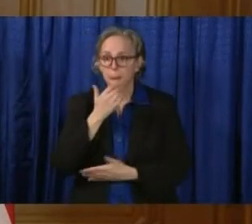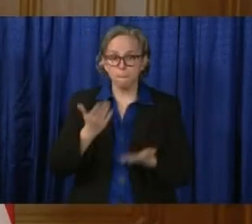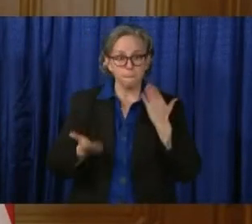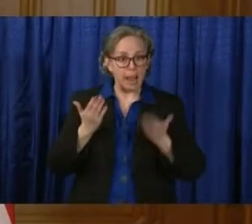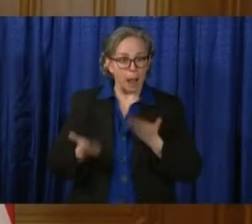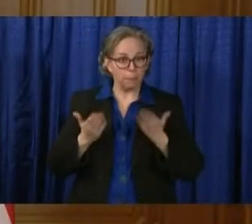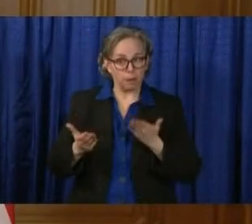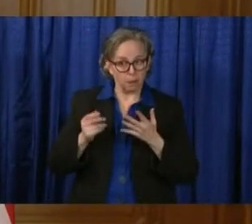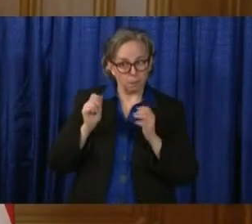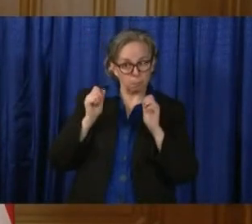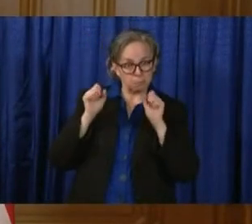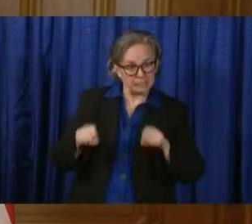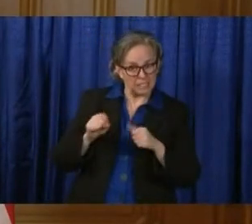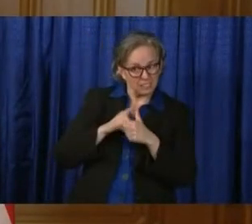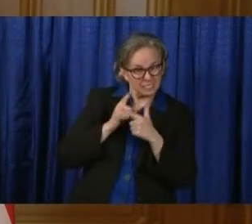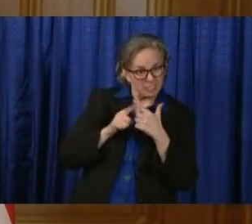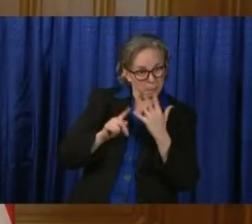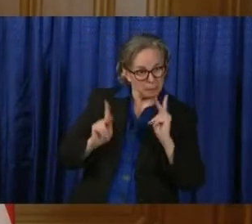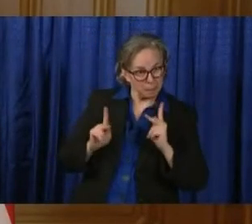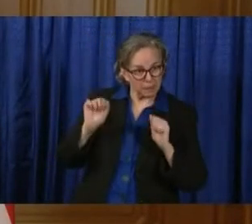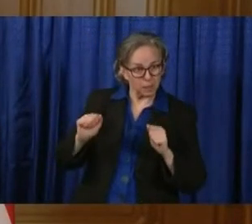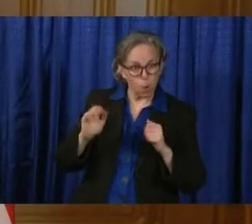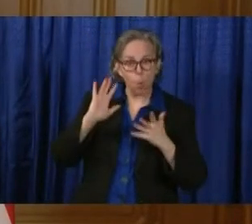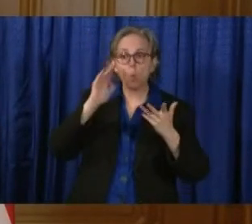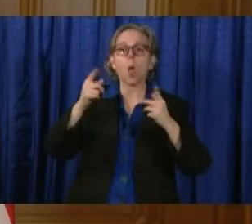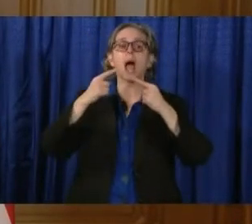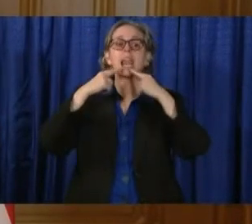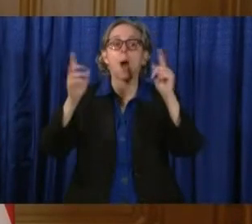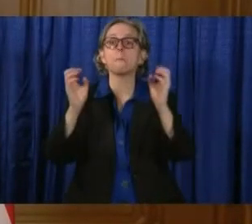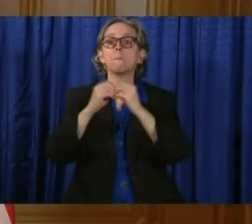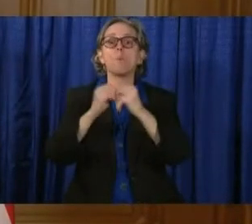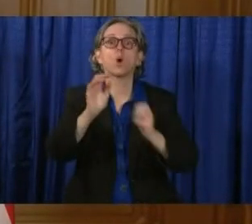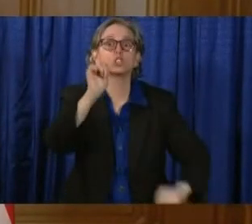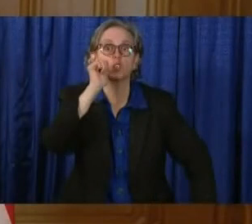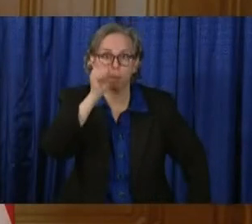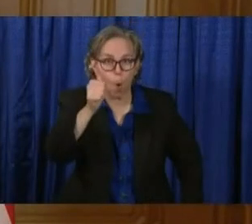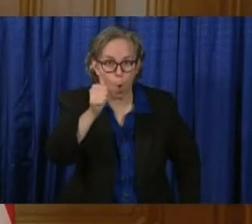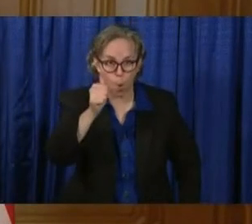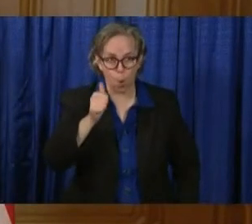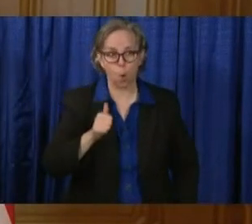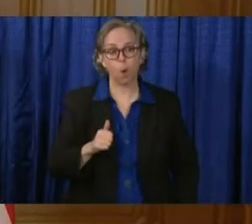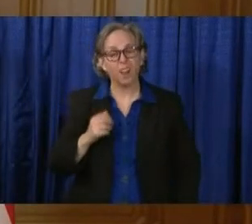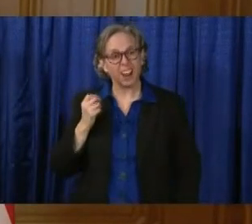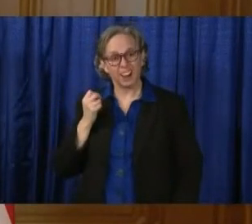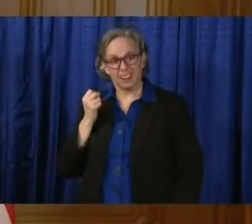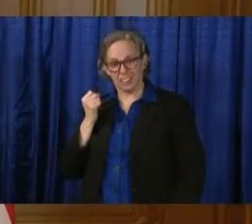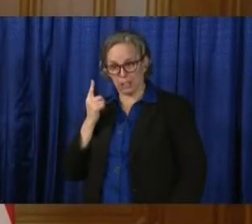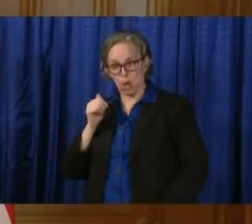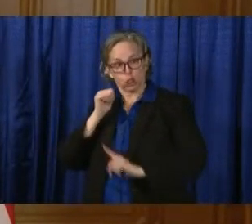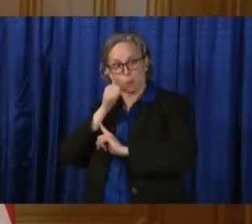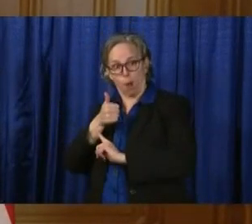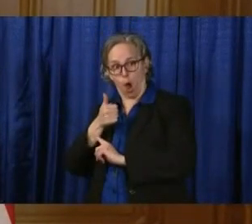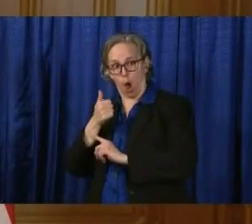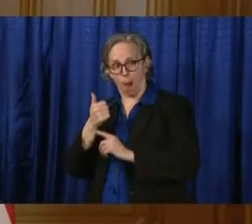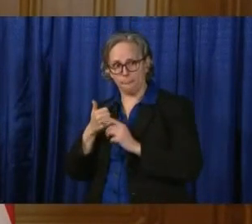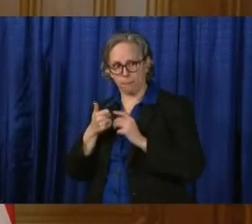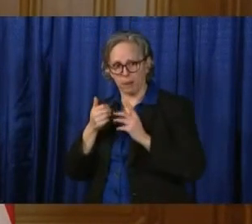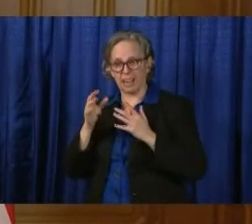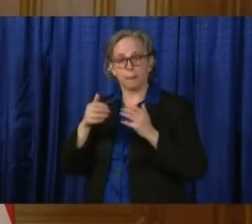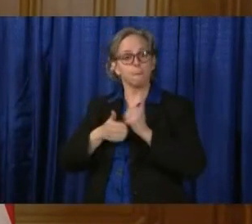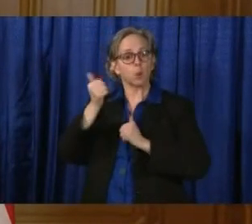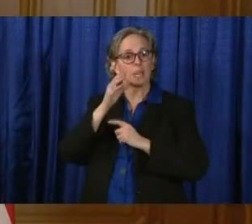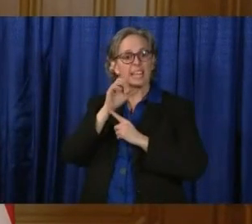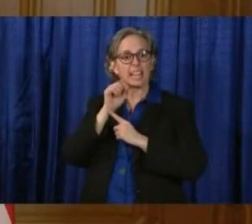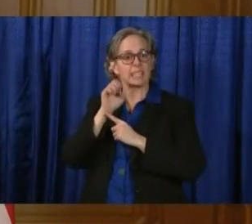tomorrow. And in the vast majority of the cases tomorrow, with a few exceptions, I don't have the ability to move